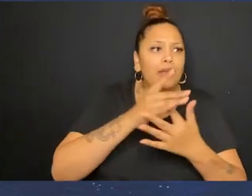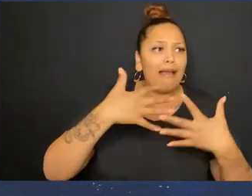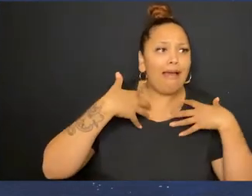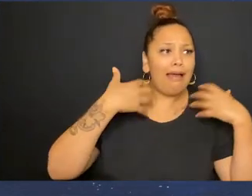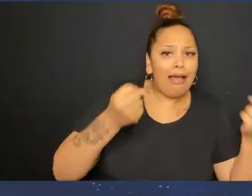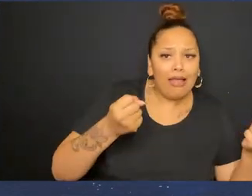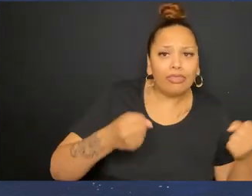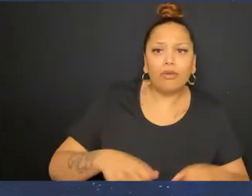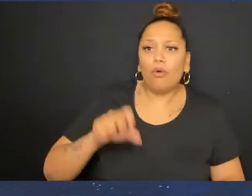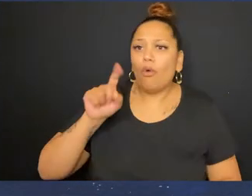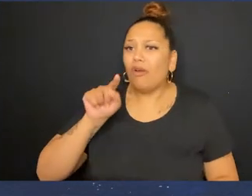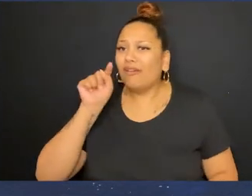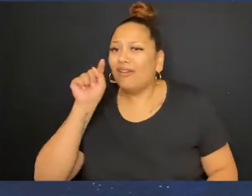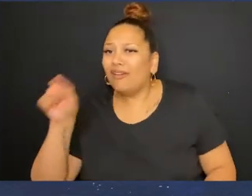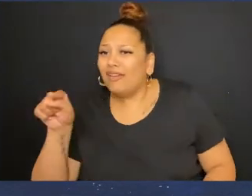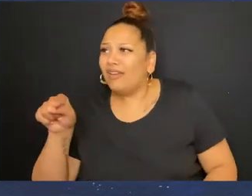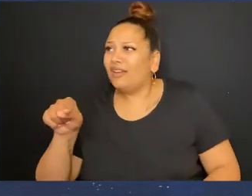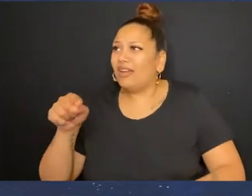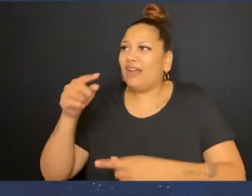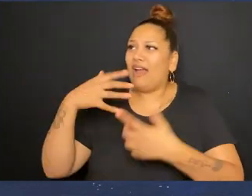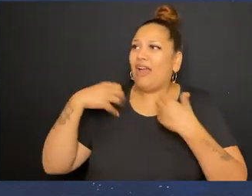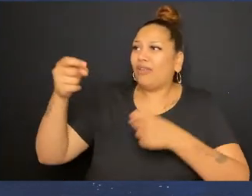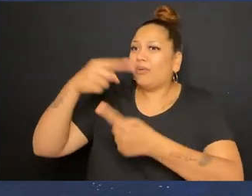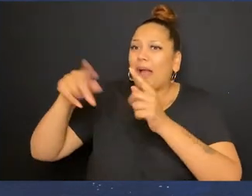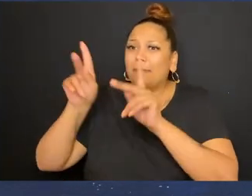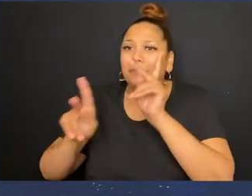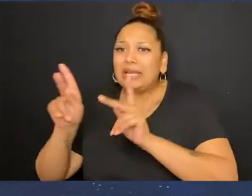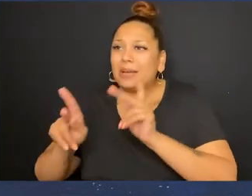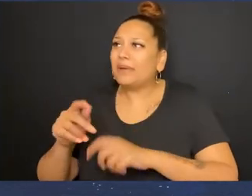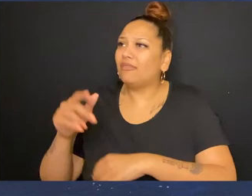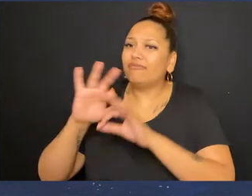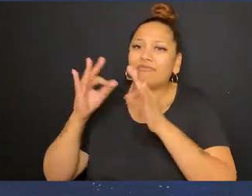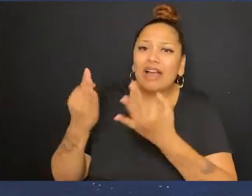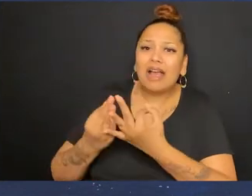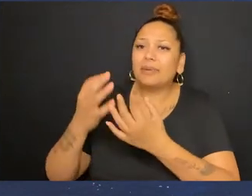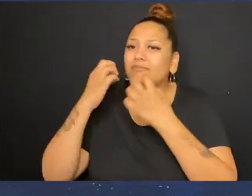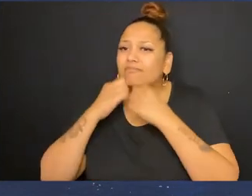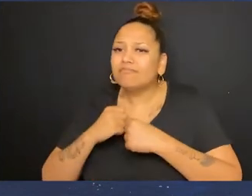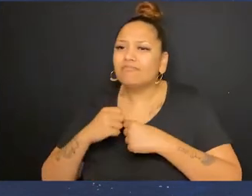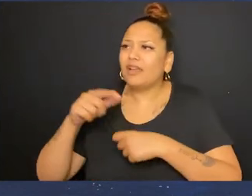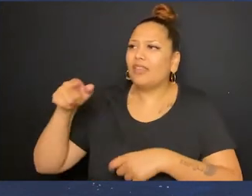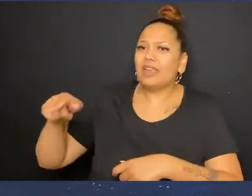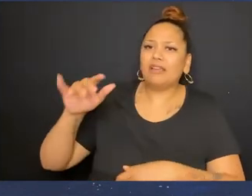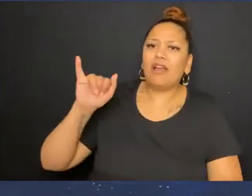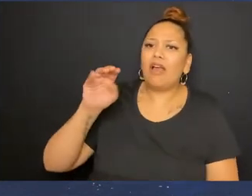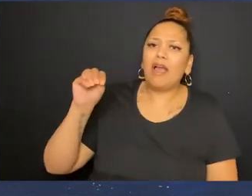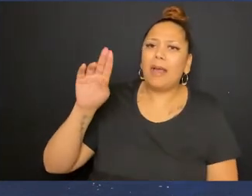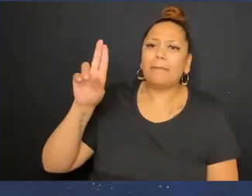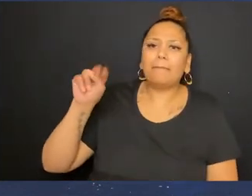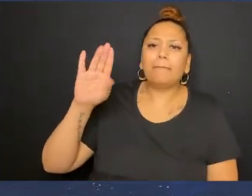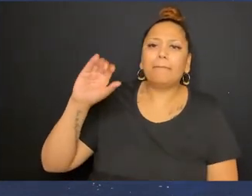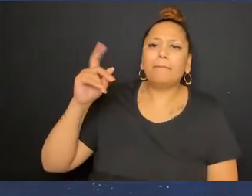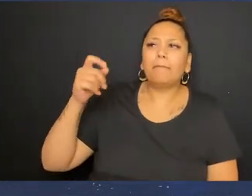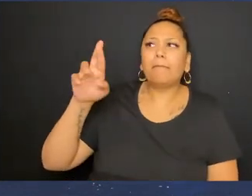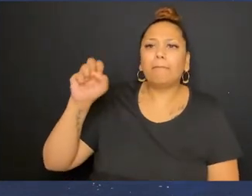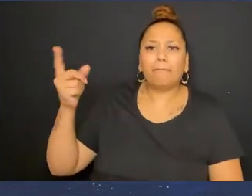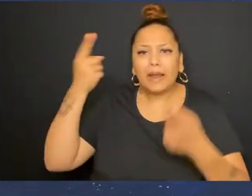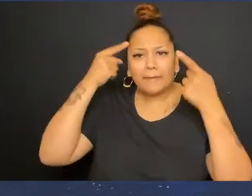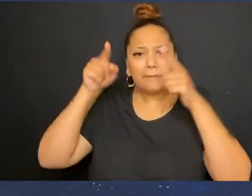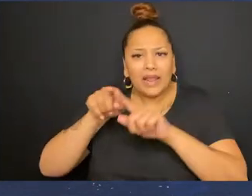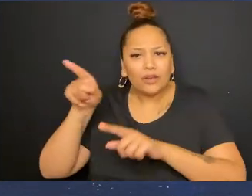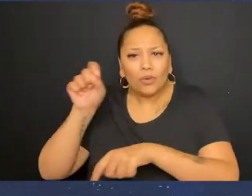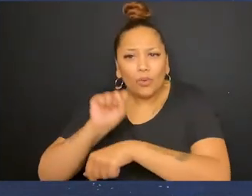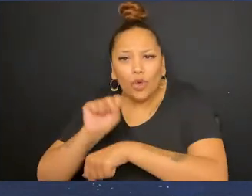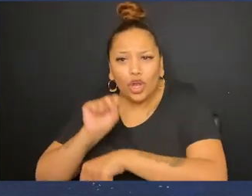Between their health Or potentially The health Of those surrounding them Loved ones Who are potentially Immunicompromised And working